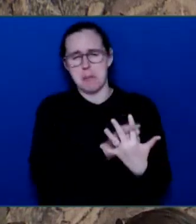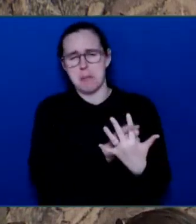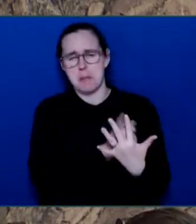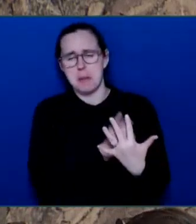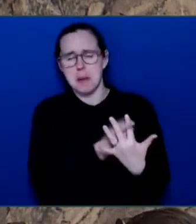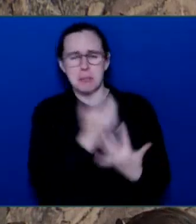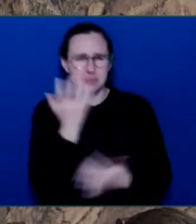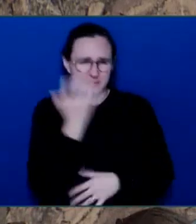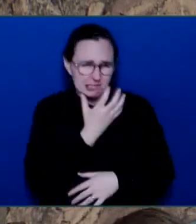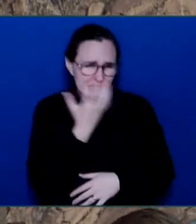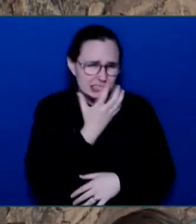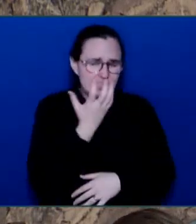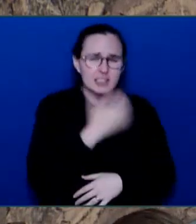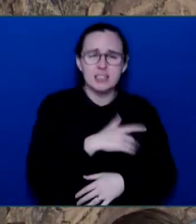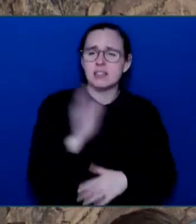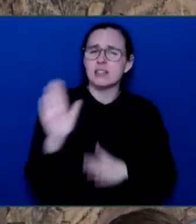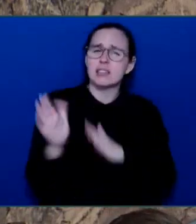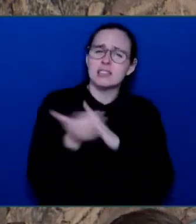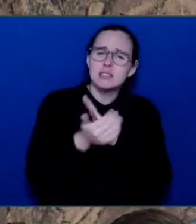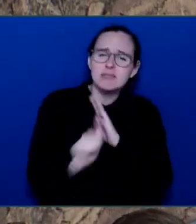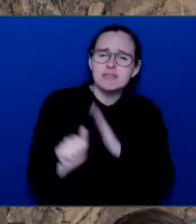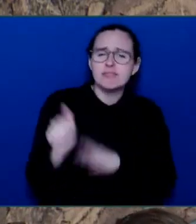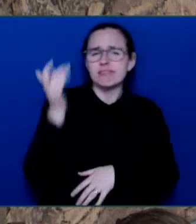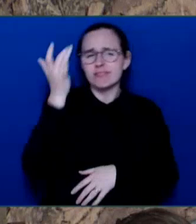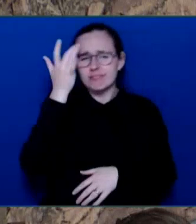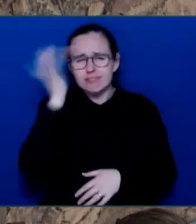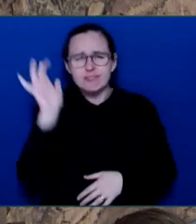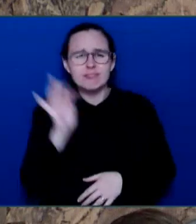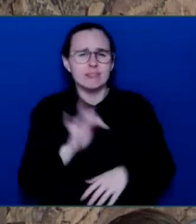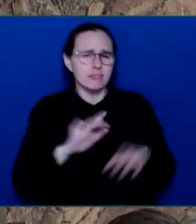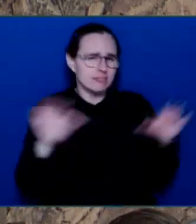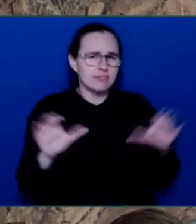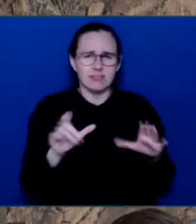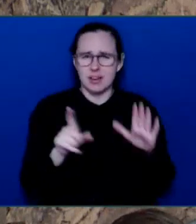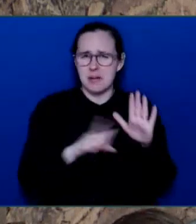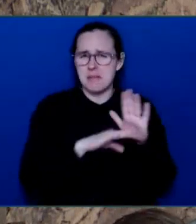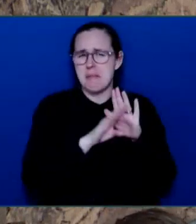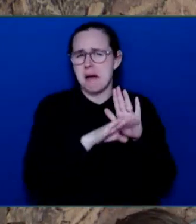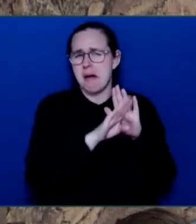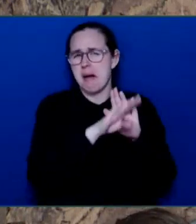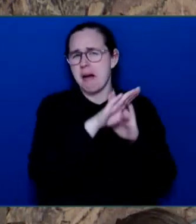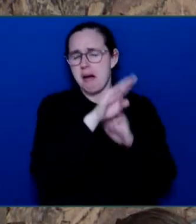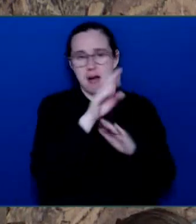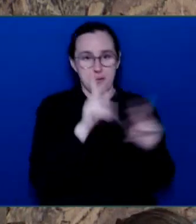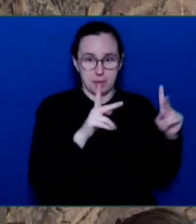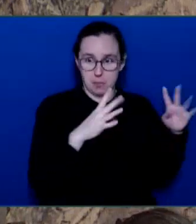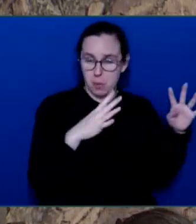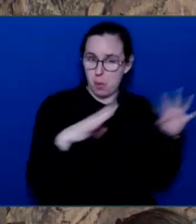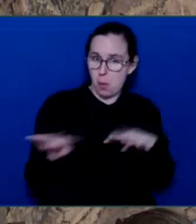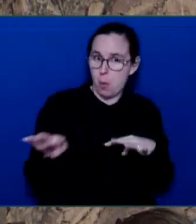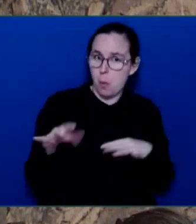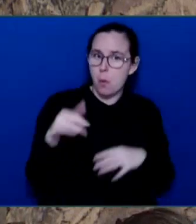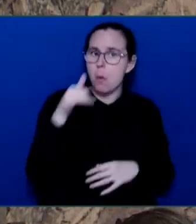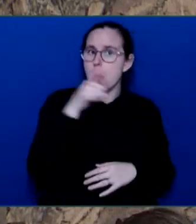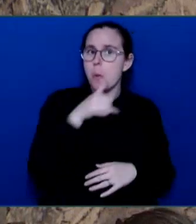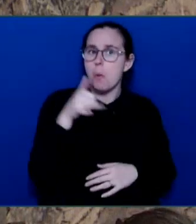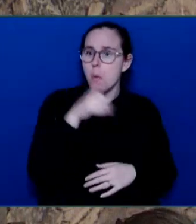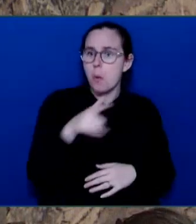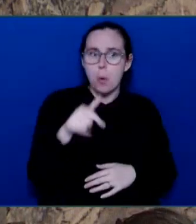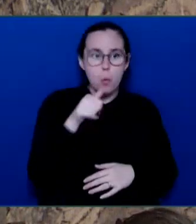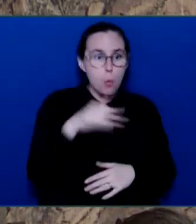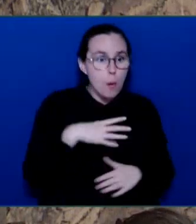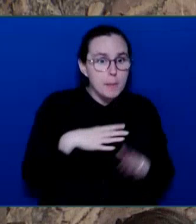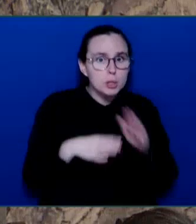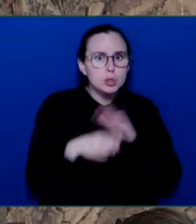of women's soccer on the global stage. I'm sure many of us fondly recall watching Sinclair fight for the Canadian team's historic gold medal